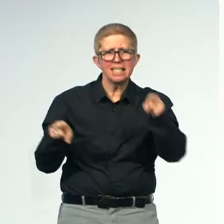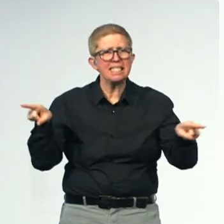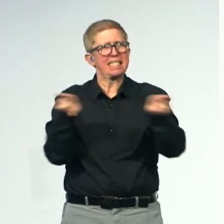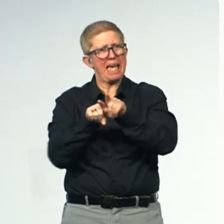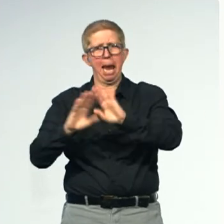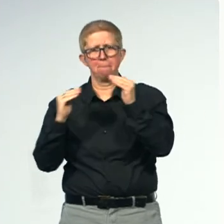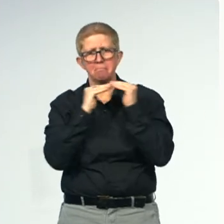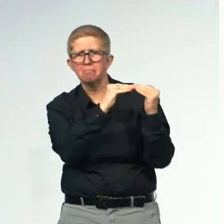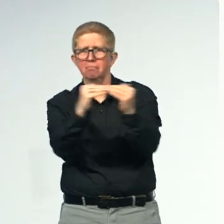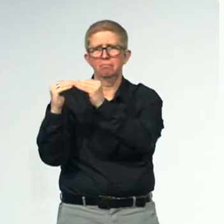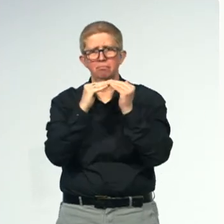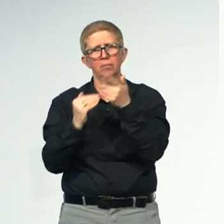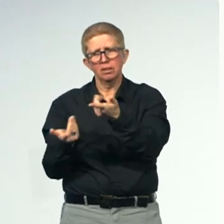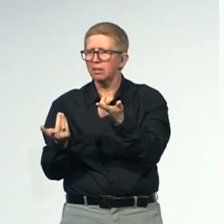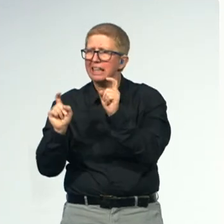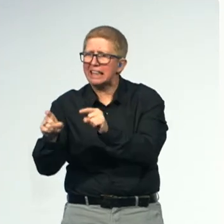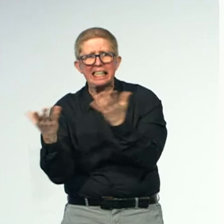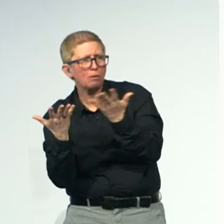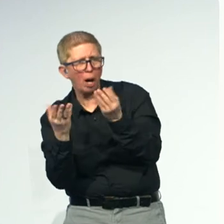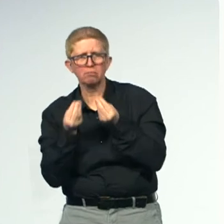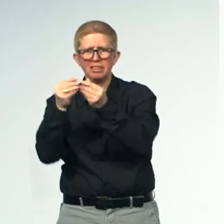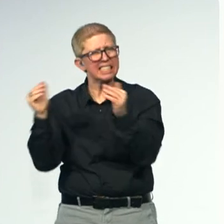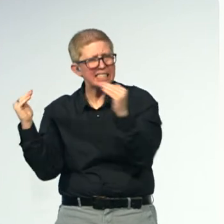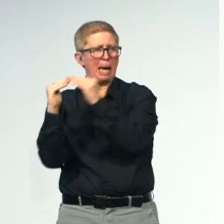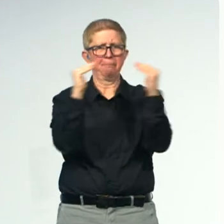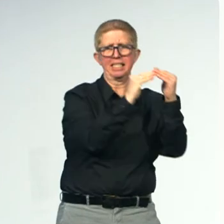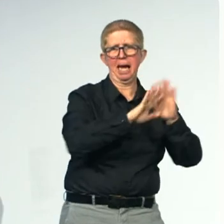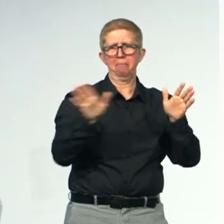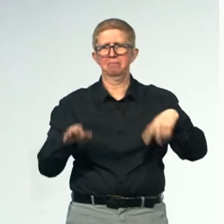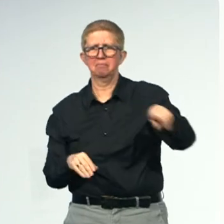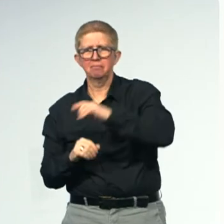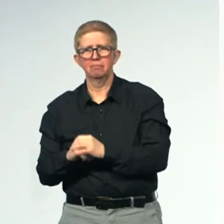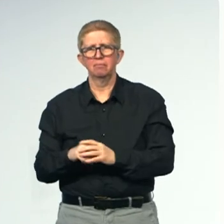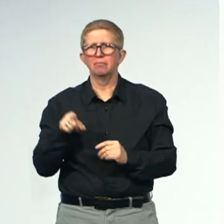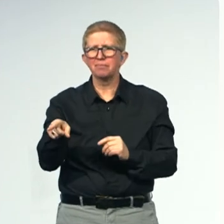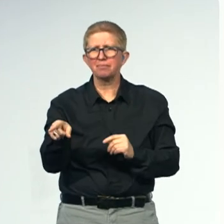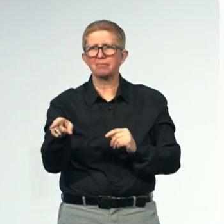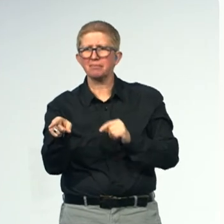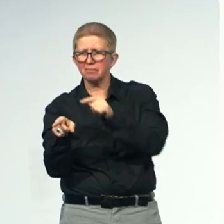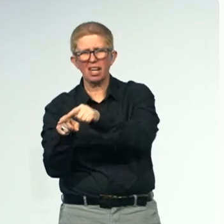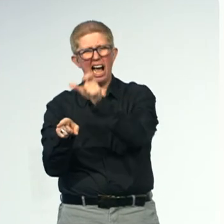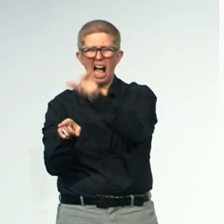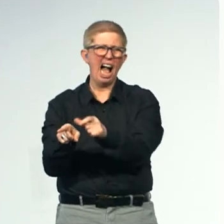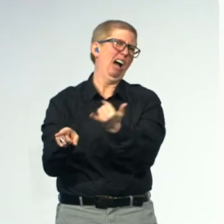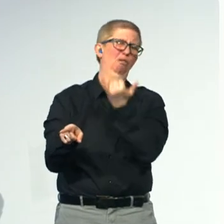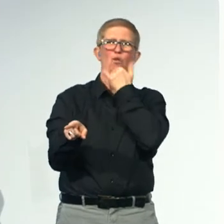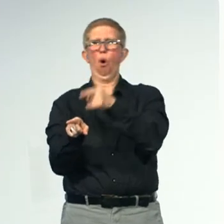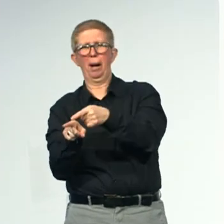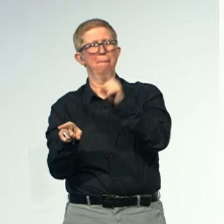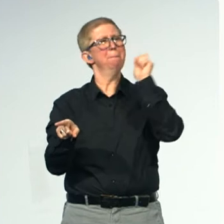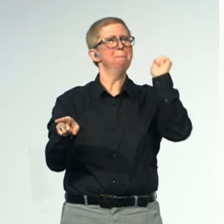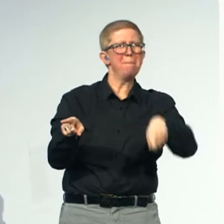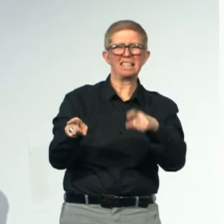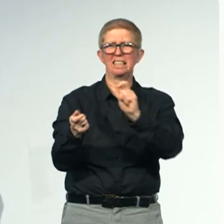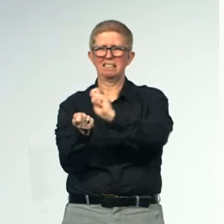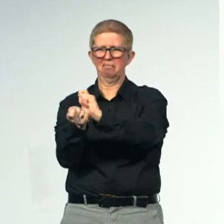contribute. We are not something wrong that needs to be fixed. Who has the power? Who has the power to